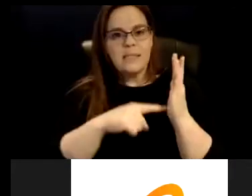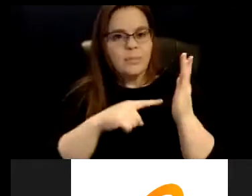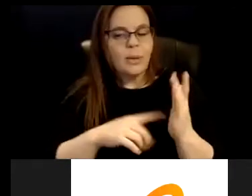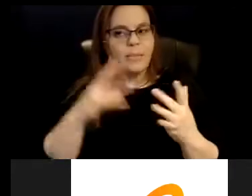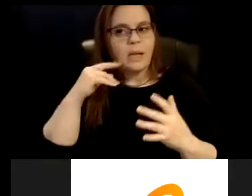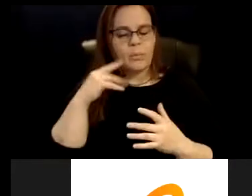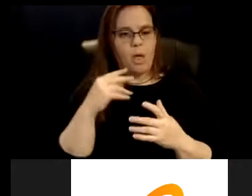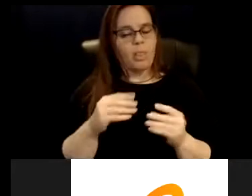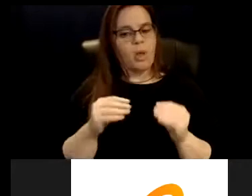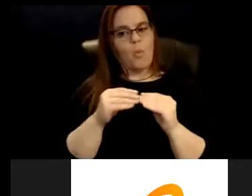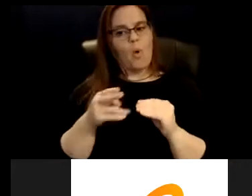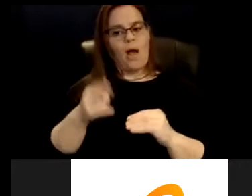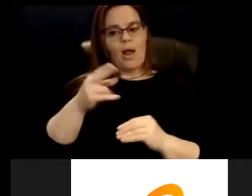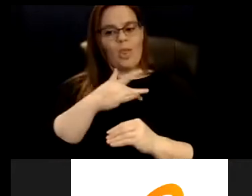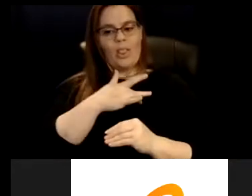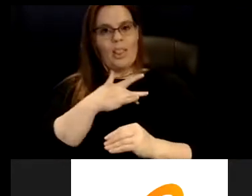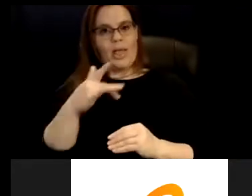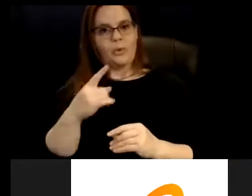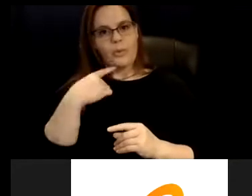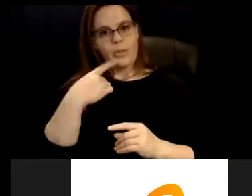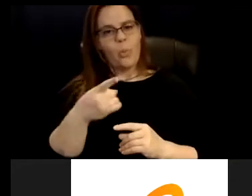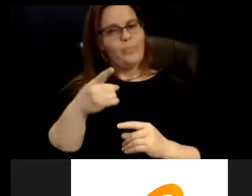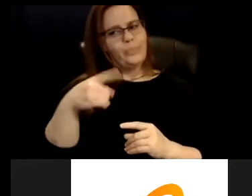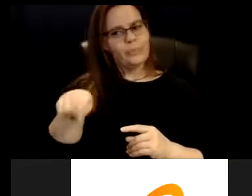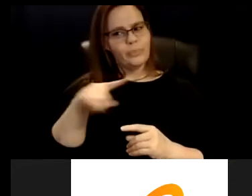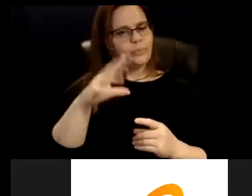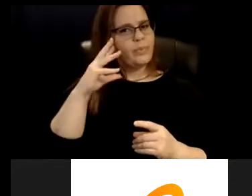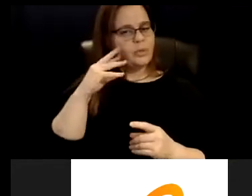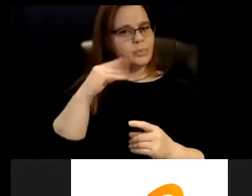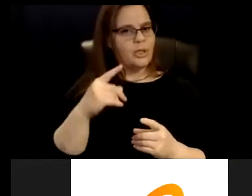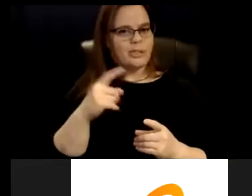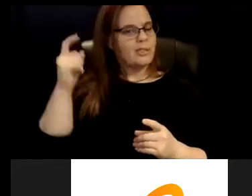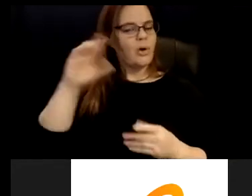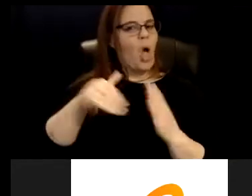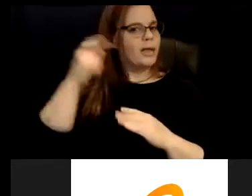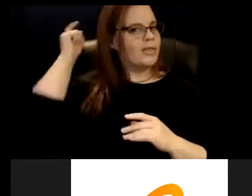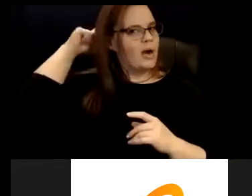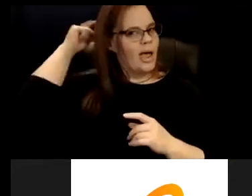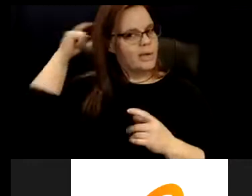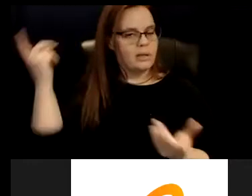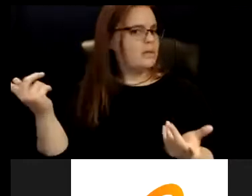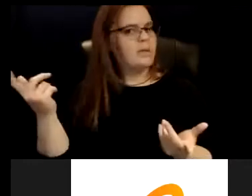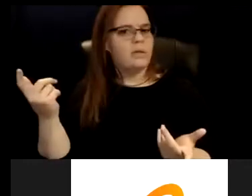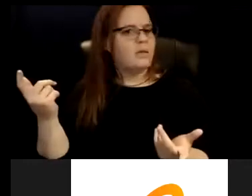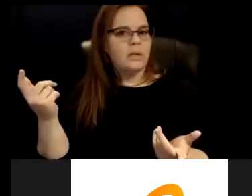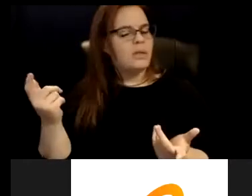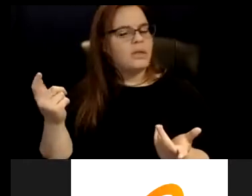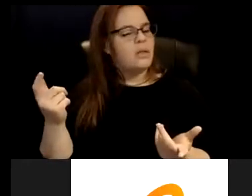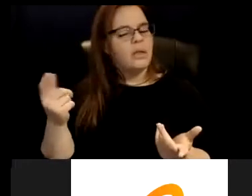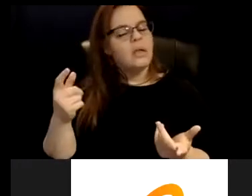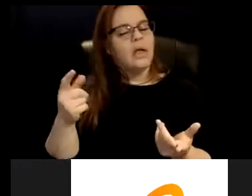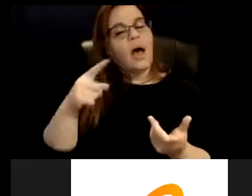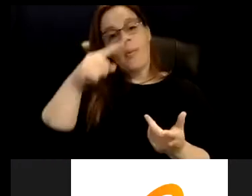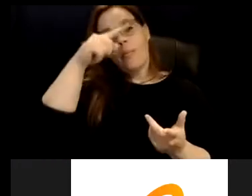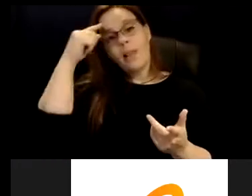higher likelihood to be told that the experiences that they have are psychosomatic. Black and Black birthing folks are three